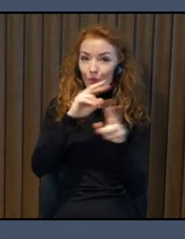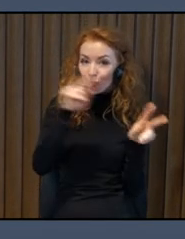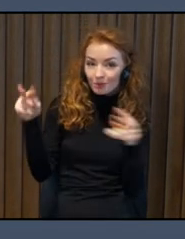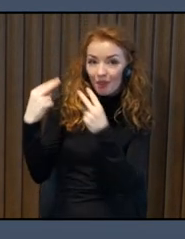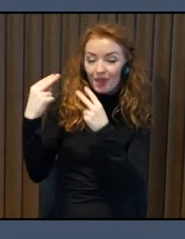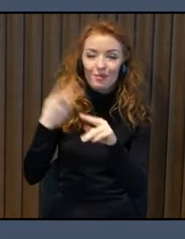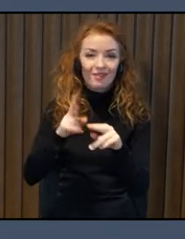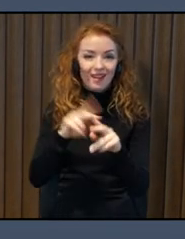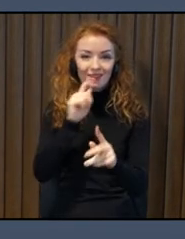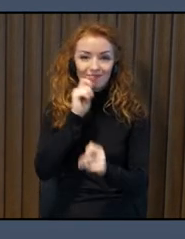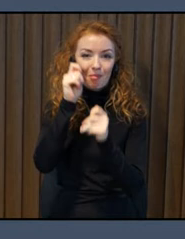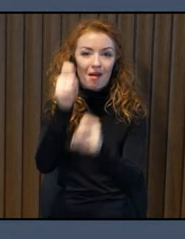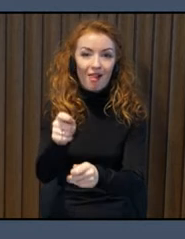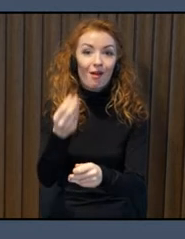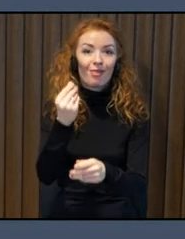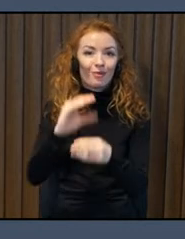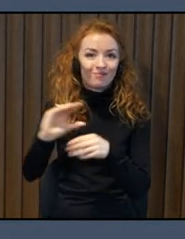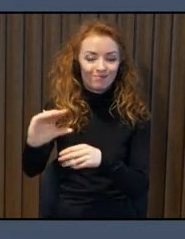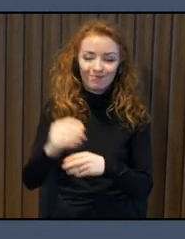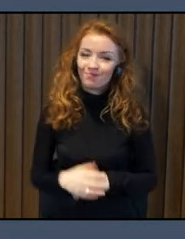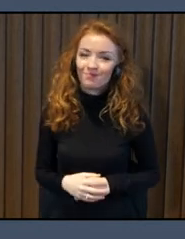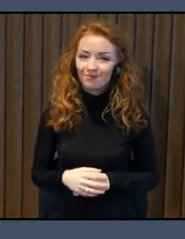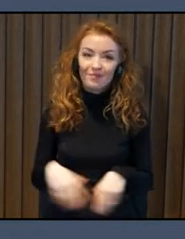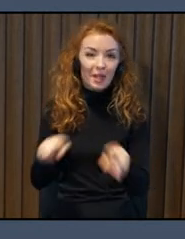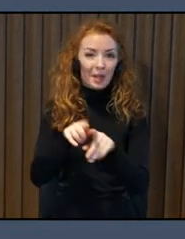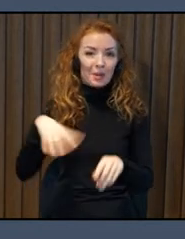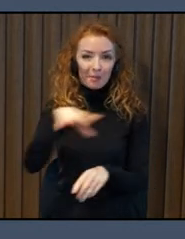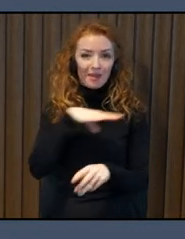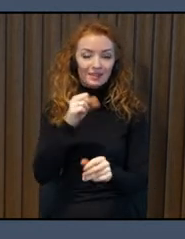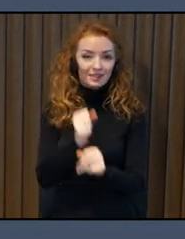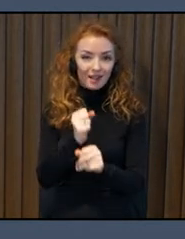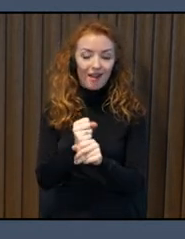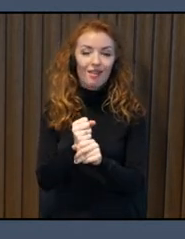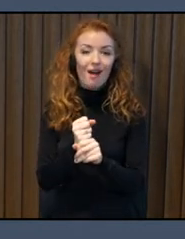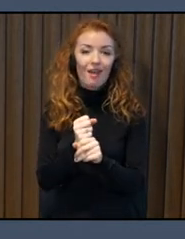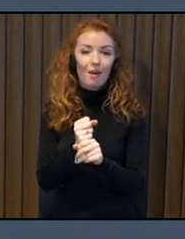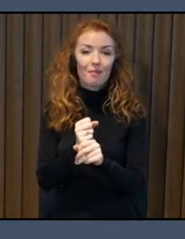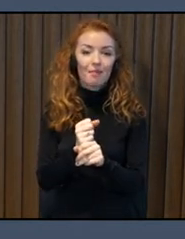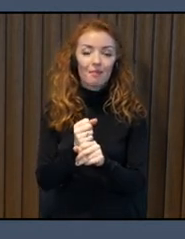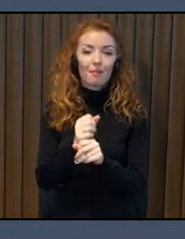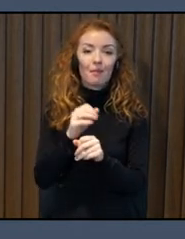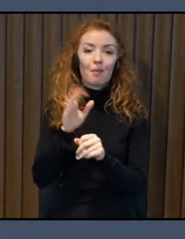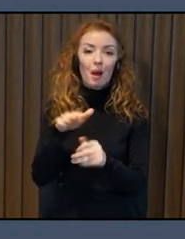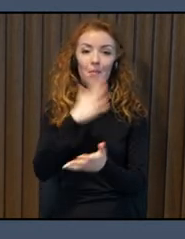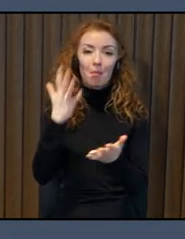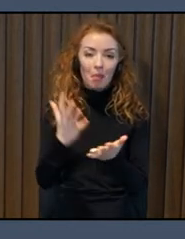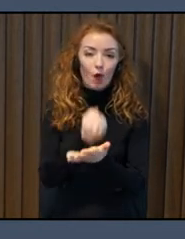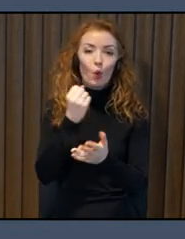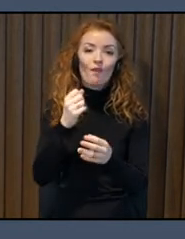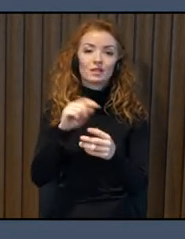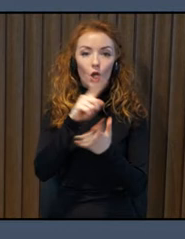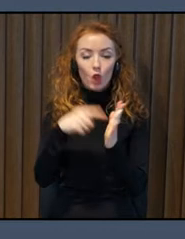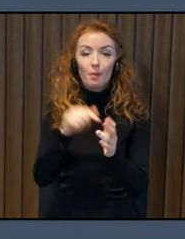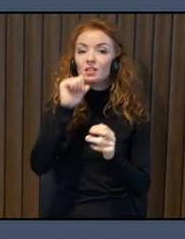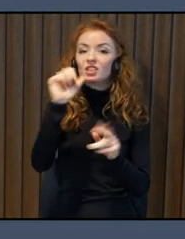We have also been working with accessibility in our forests and green areas. We think that it is important that everyone